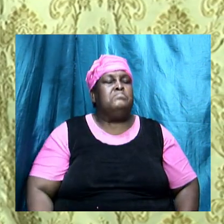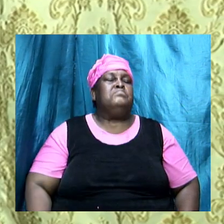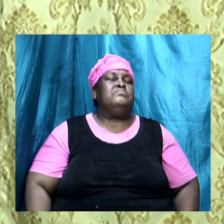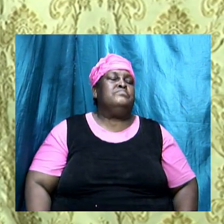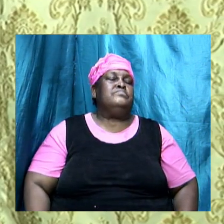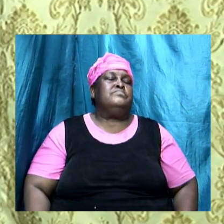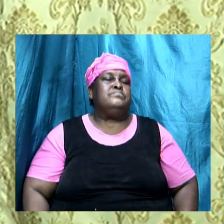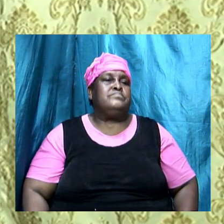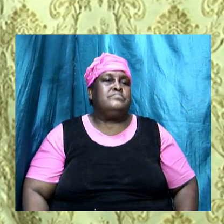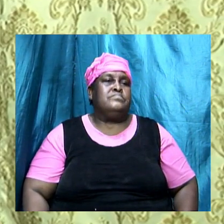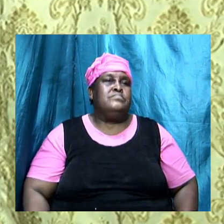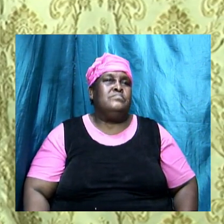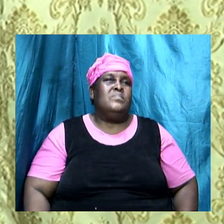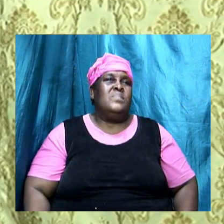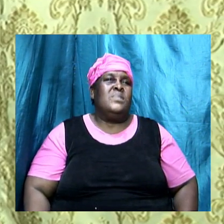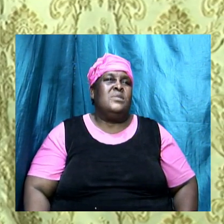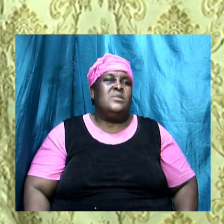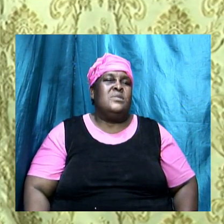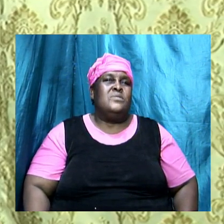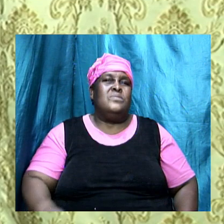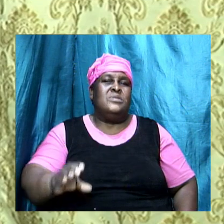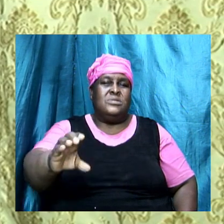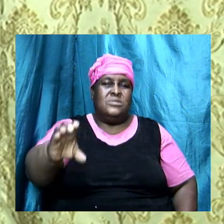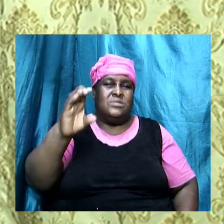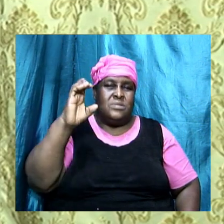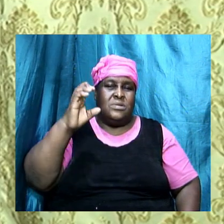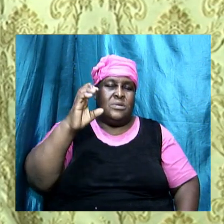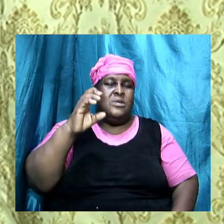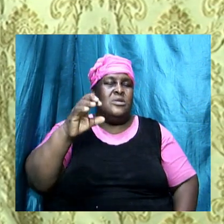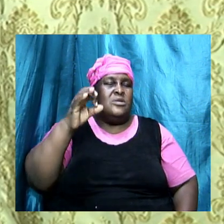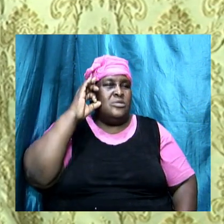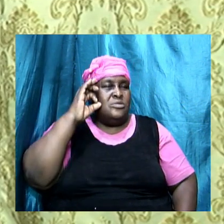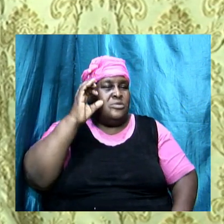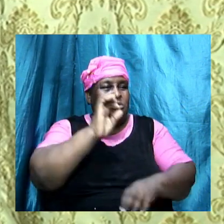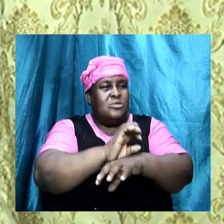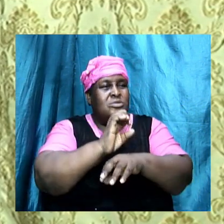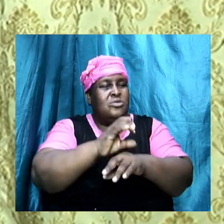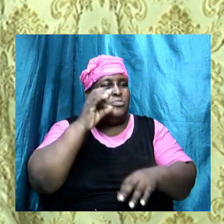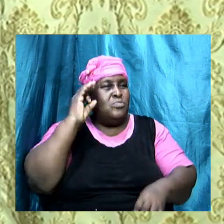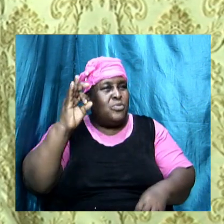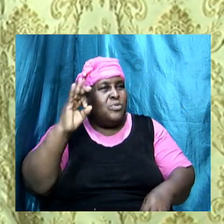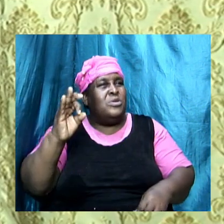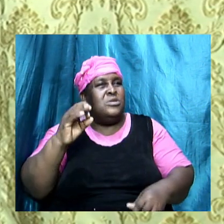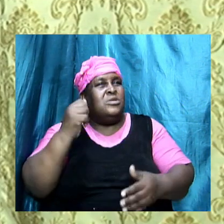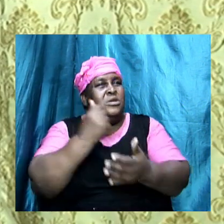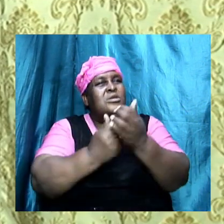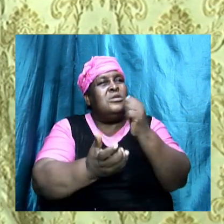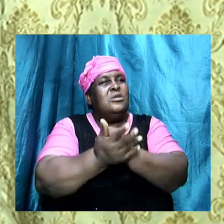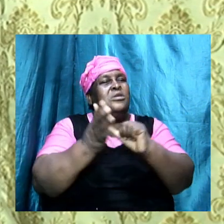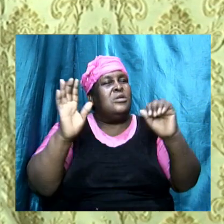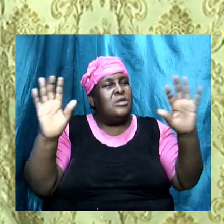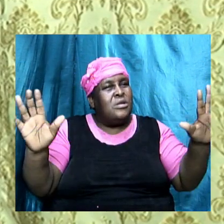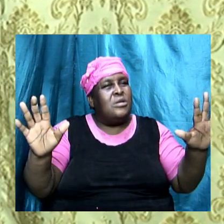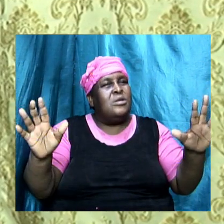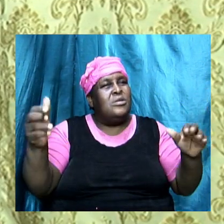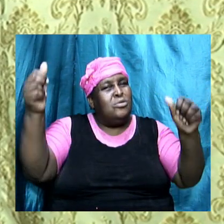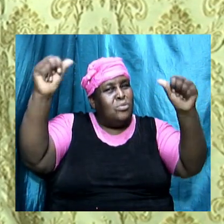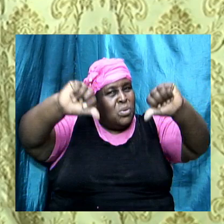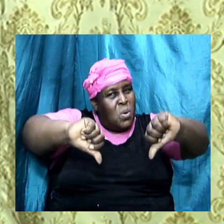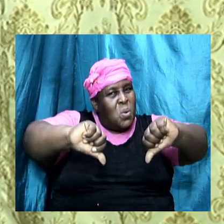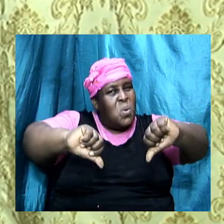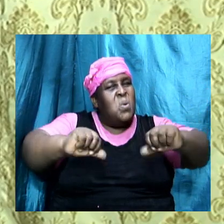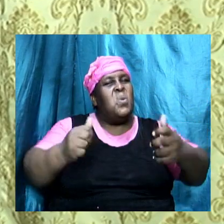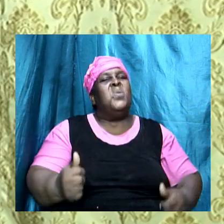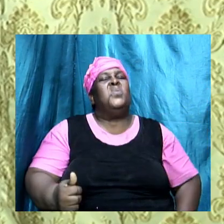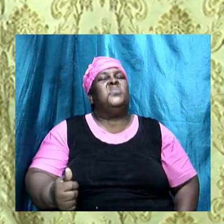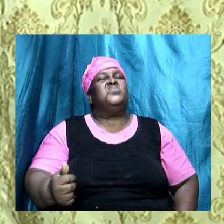for centuries the church preached sacrifice and denounced coviciousness calling it sin but along